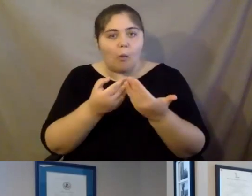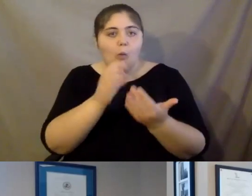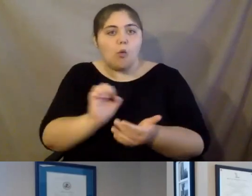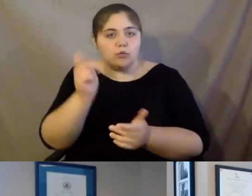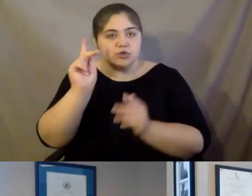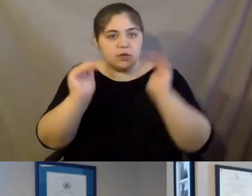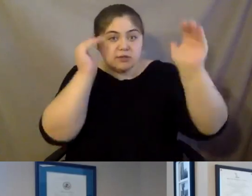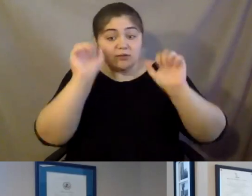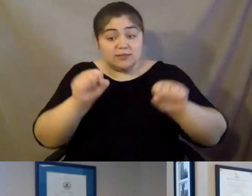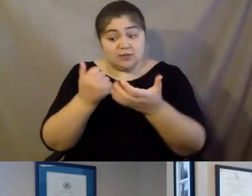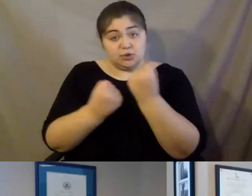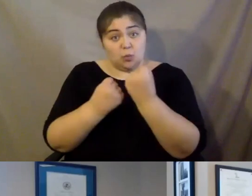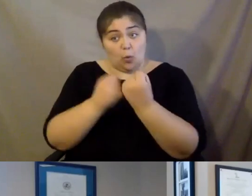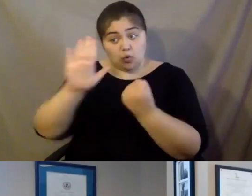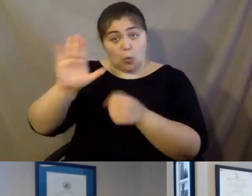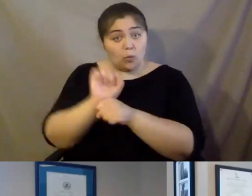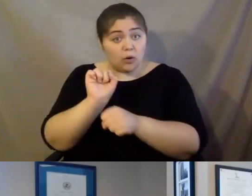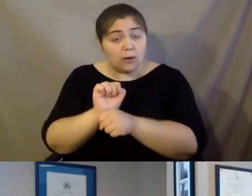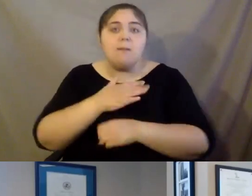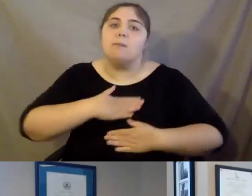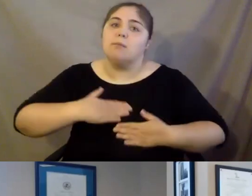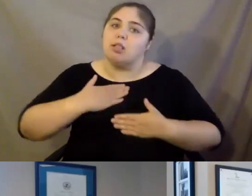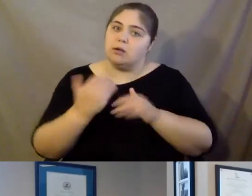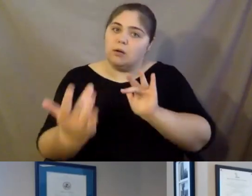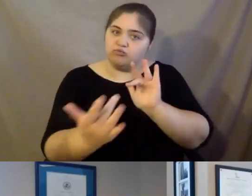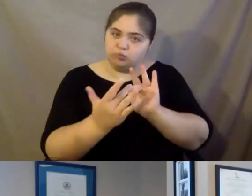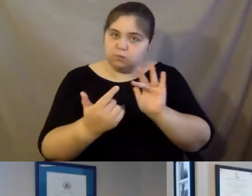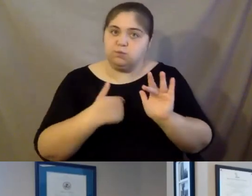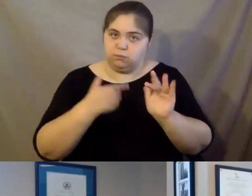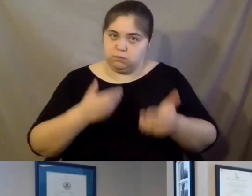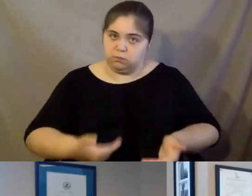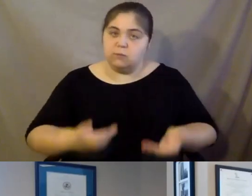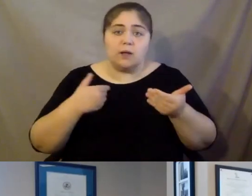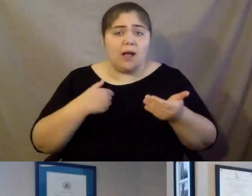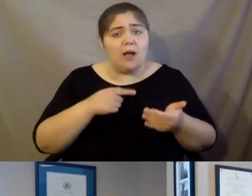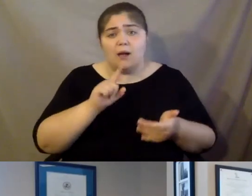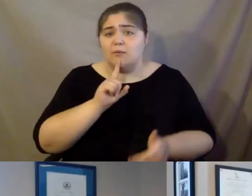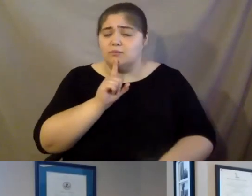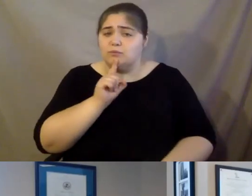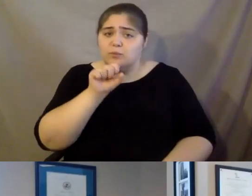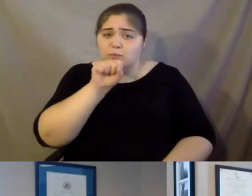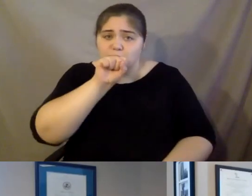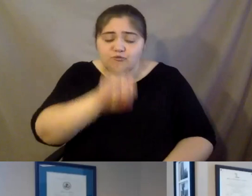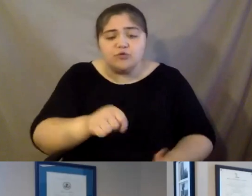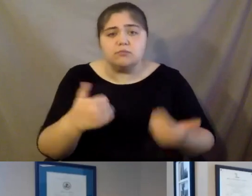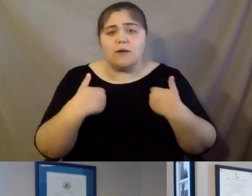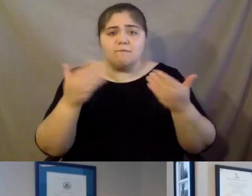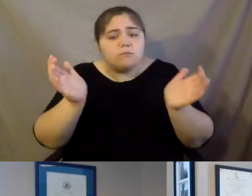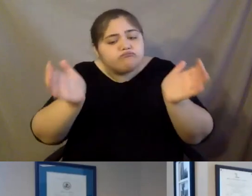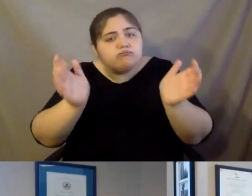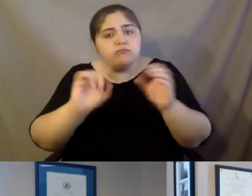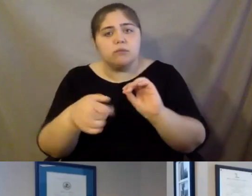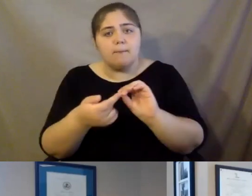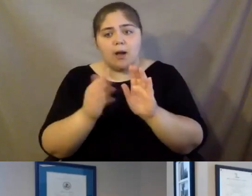support your work with older adults, please reach out to me. Um, because I would love to at least have a conversation about how a senior